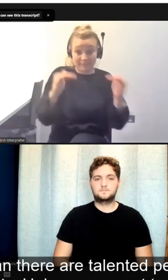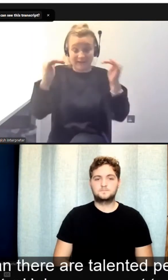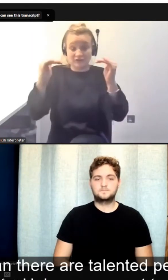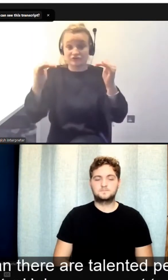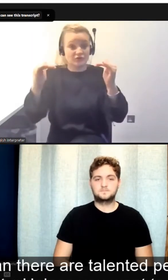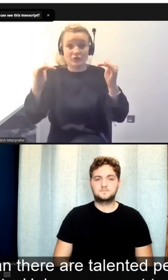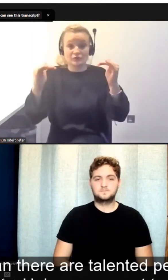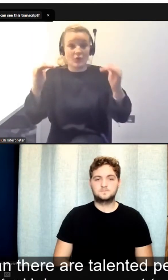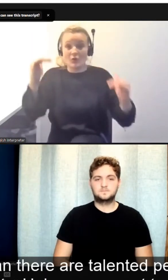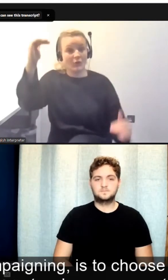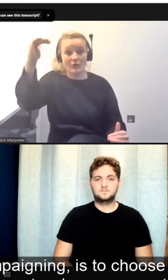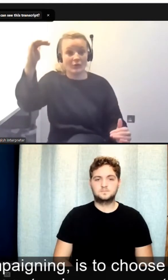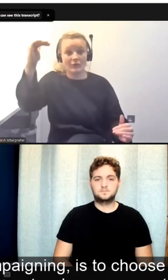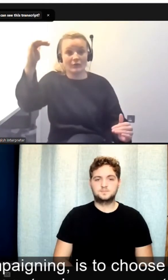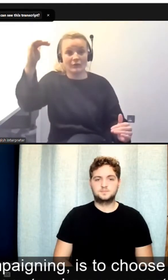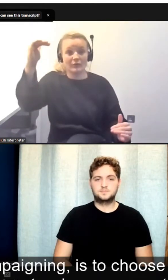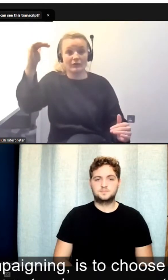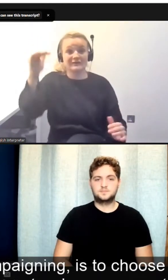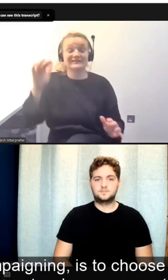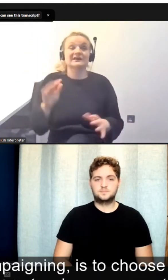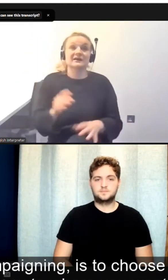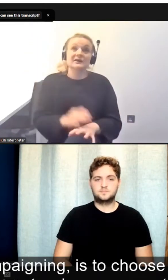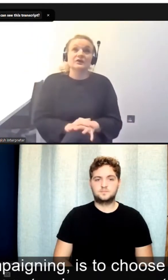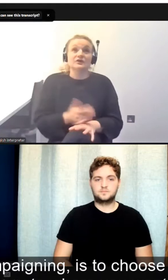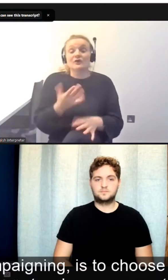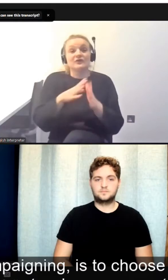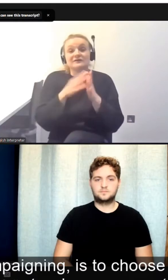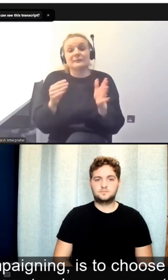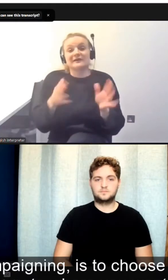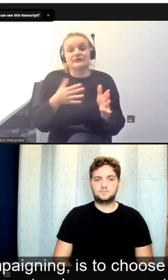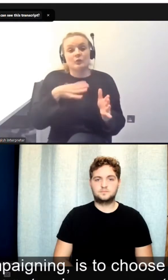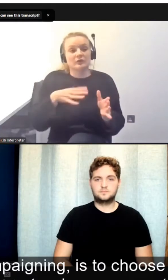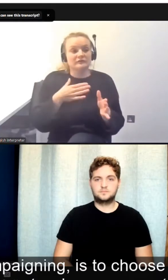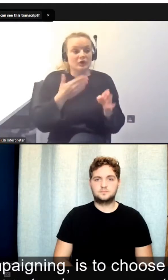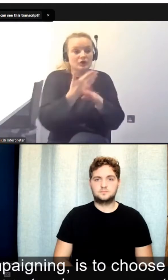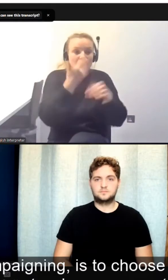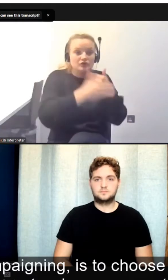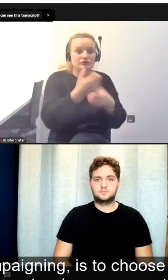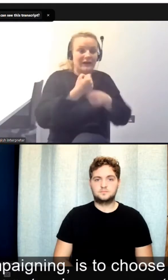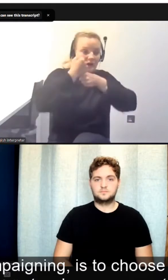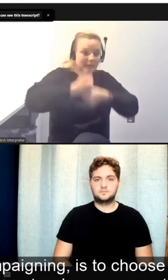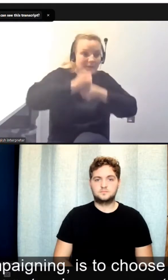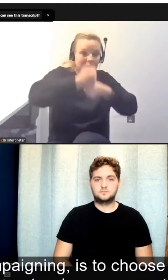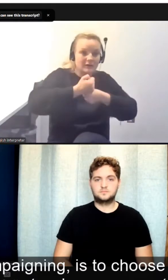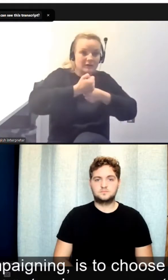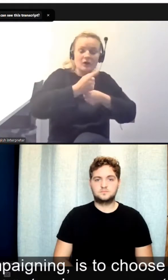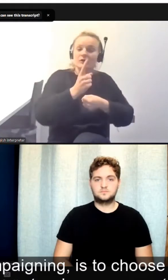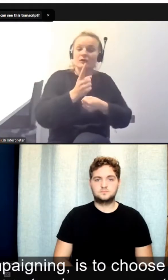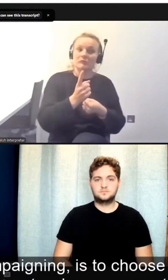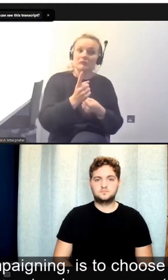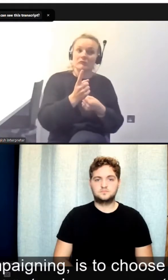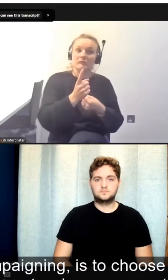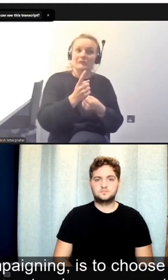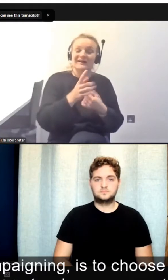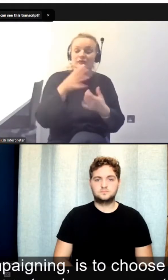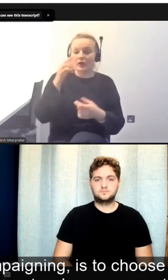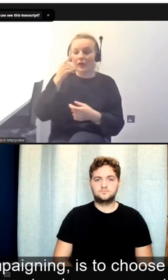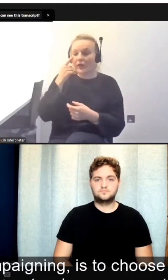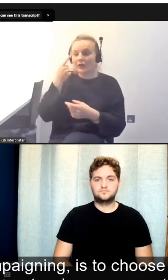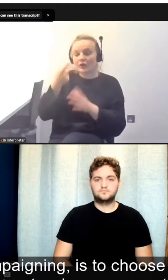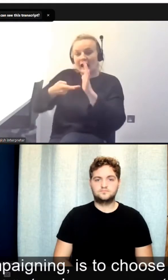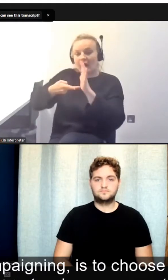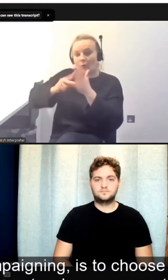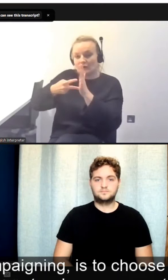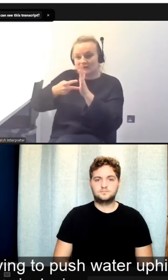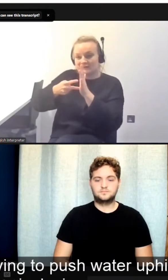unless you want to, you know, spend your career campaigning, is to choose an organization that's a bit on the way